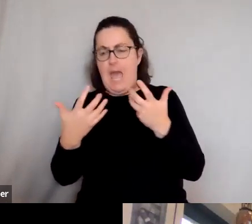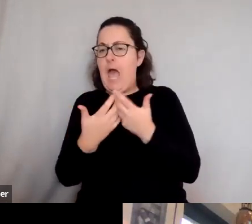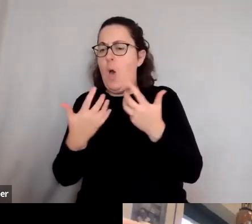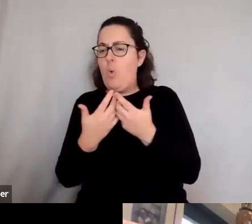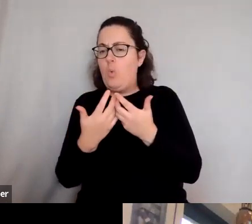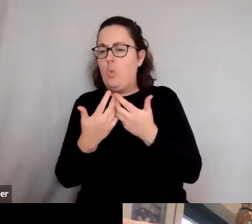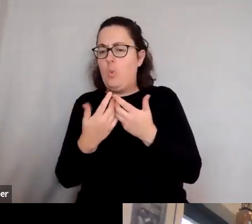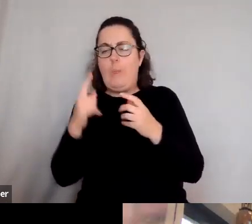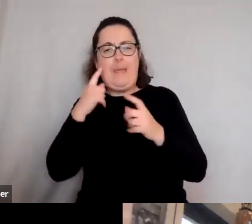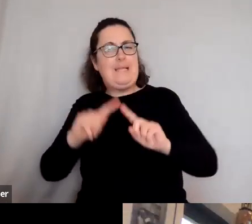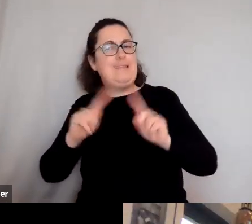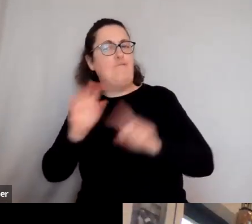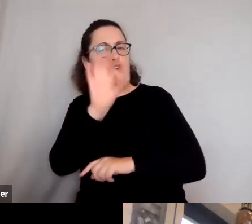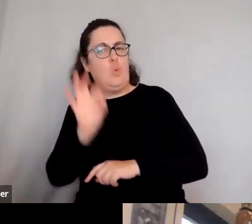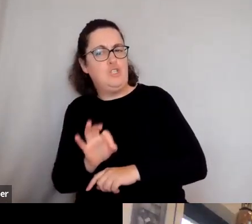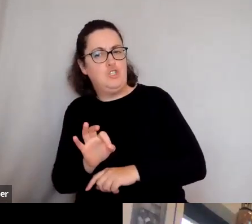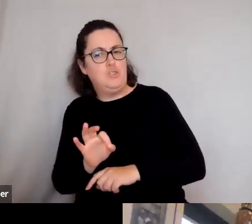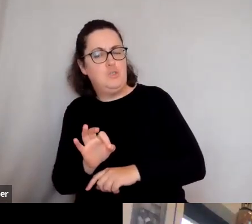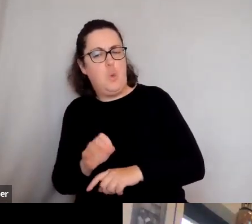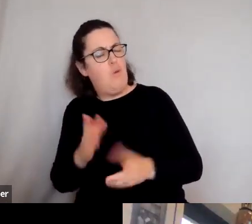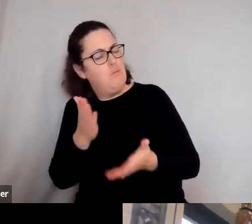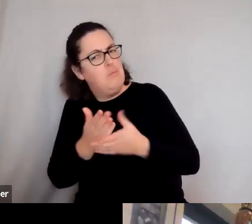saying, so what did they do? You know,